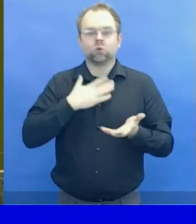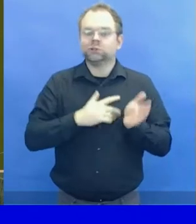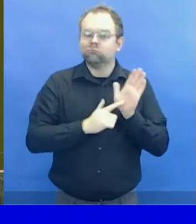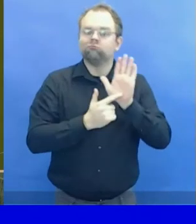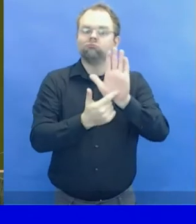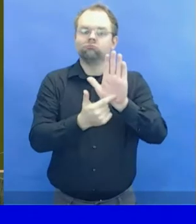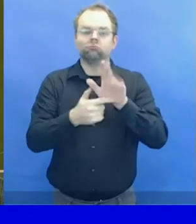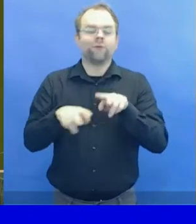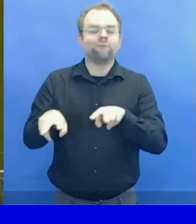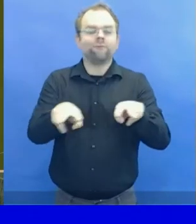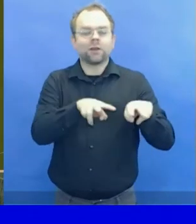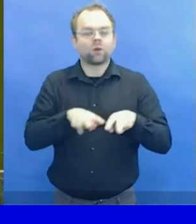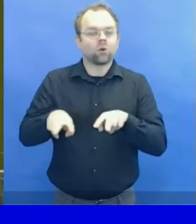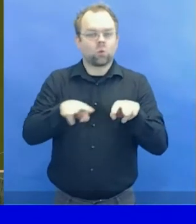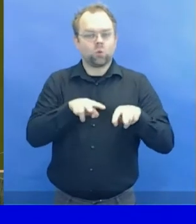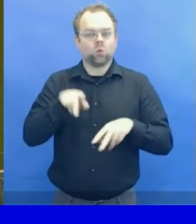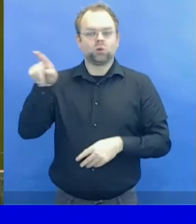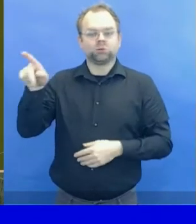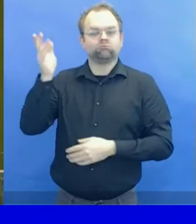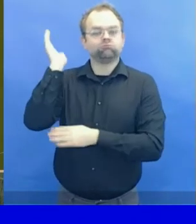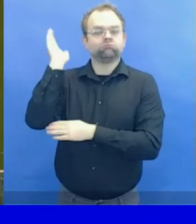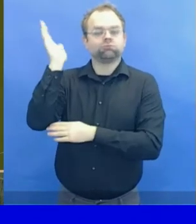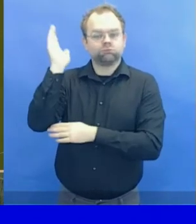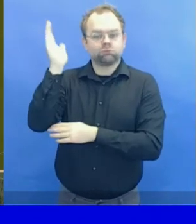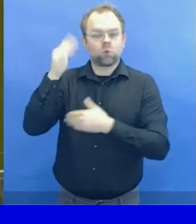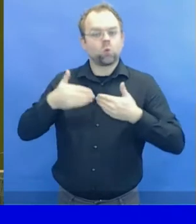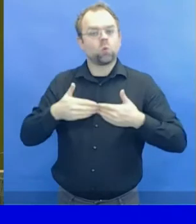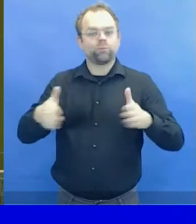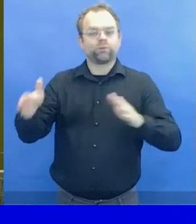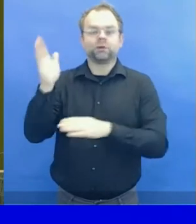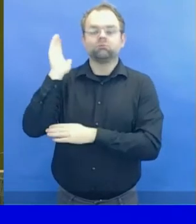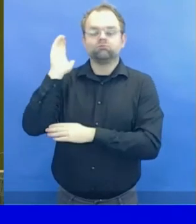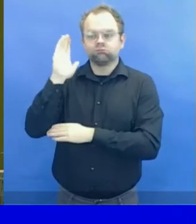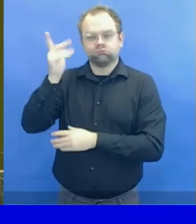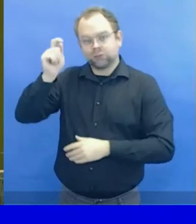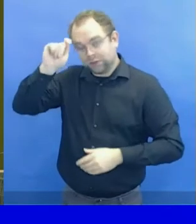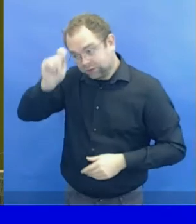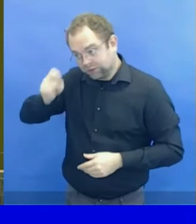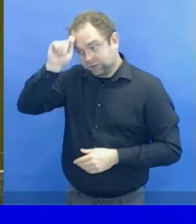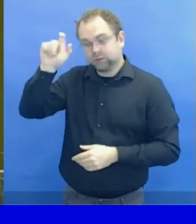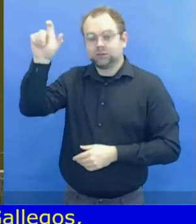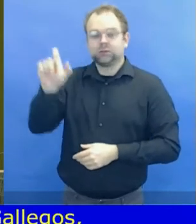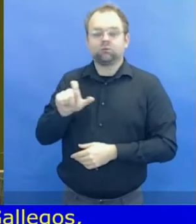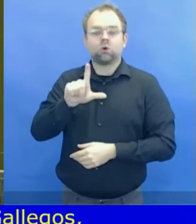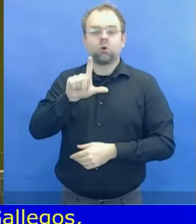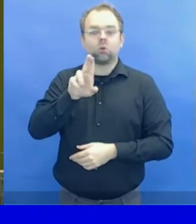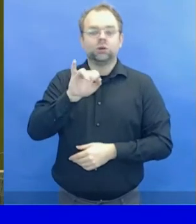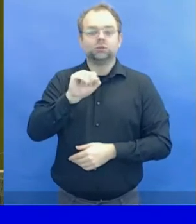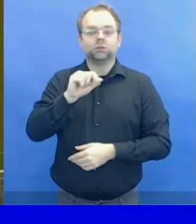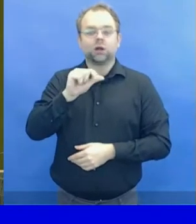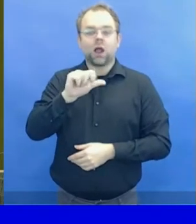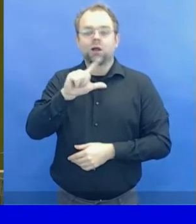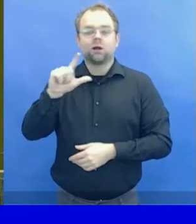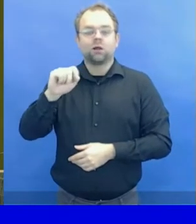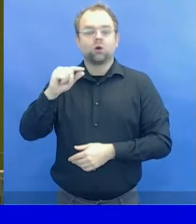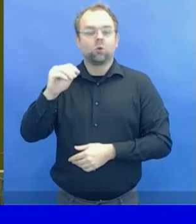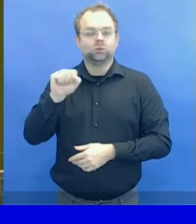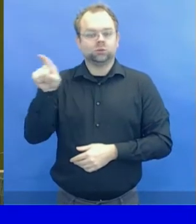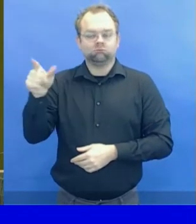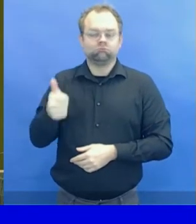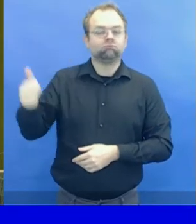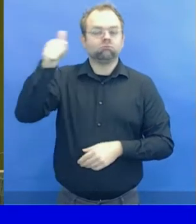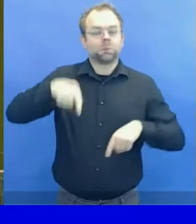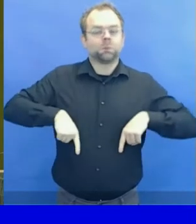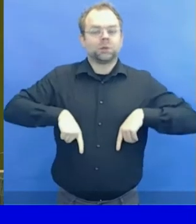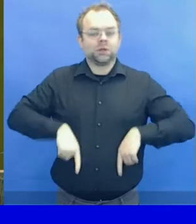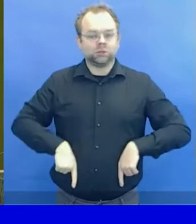Mobility of Ecuador, to welcome you today in our capacity as presidents of the conference.